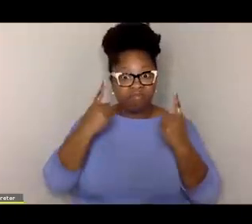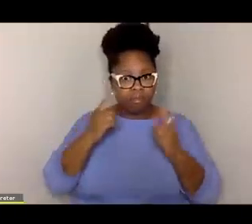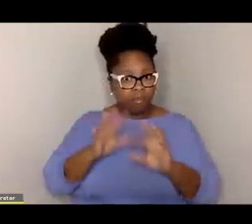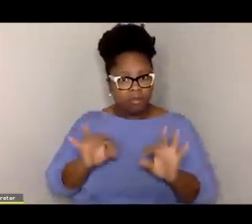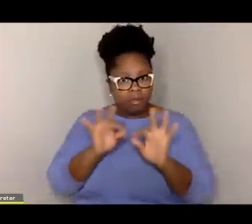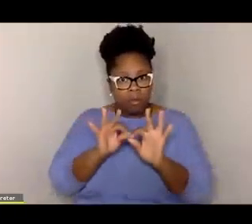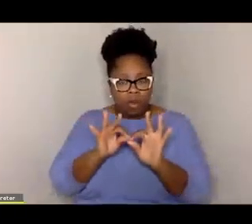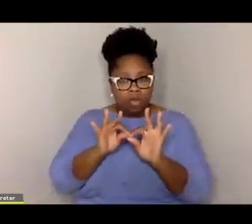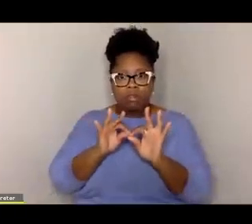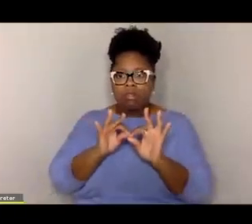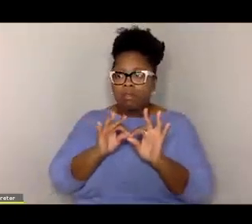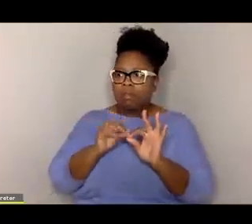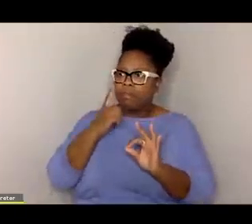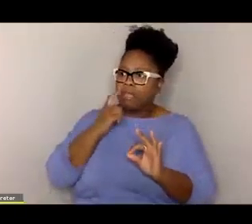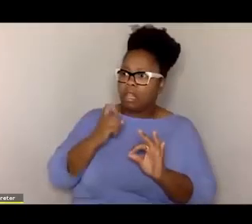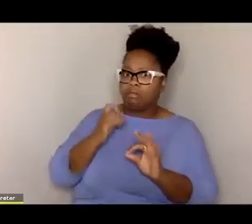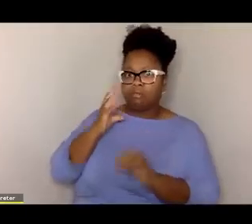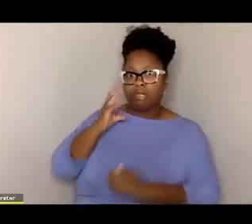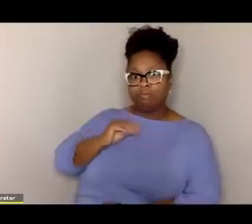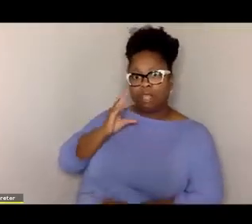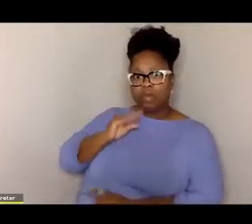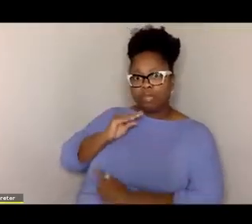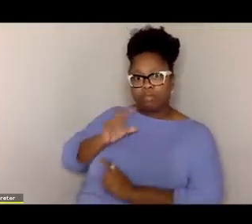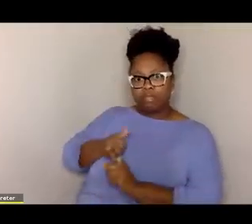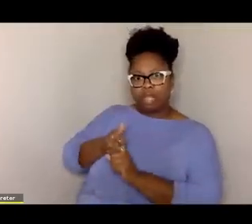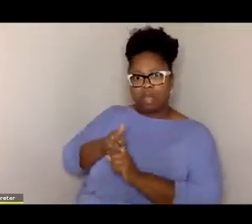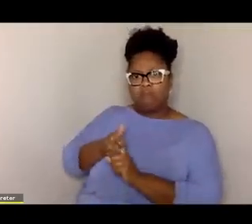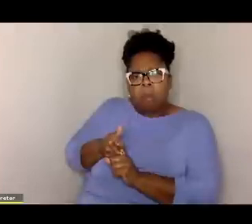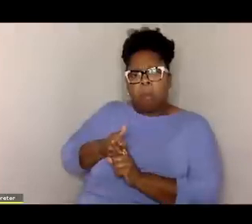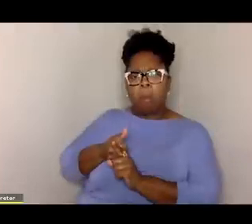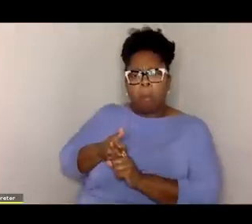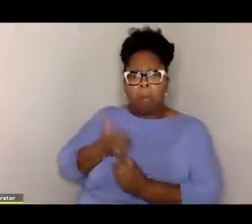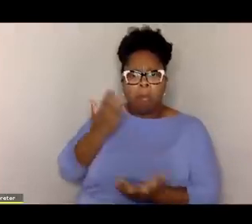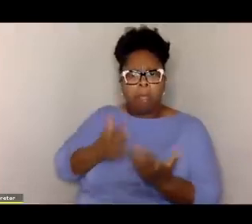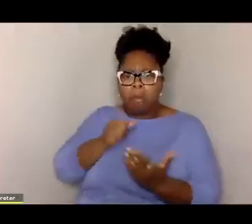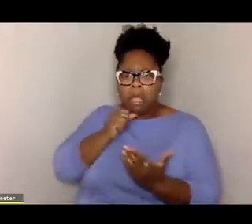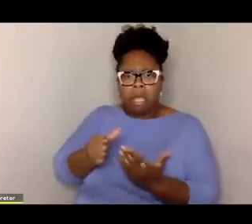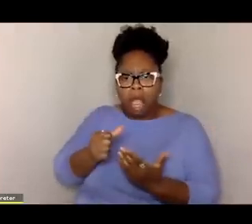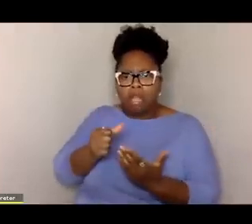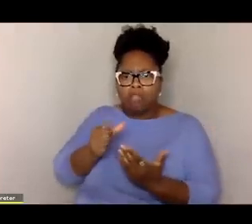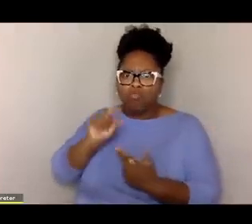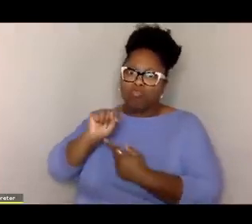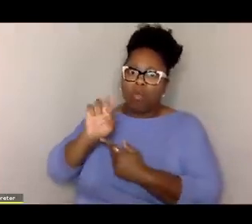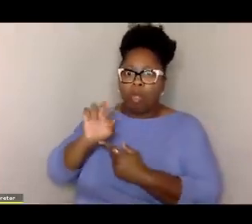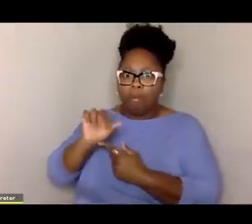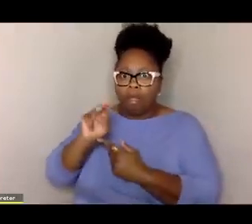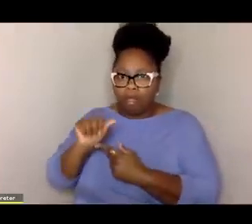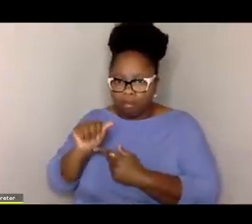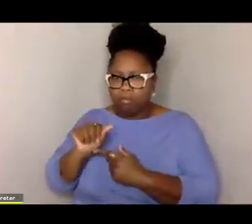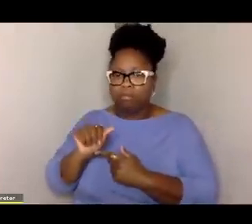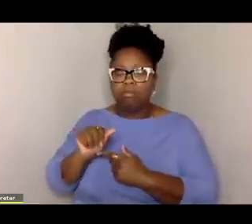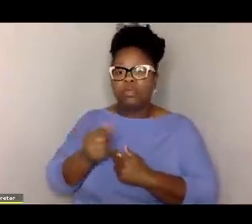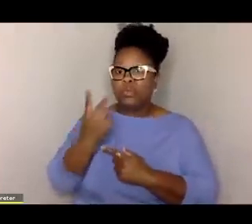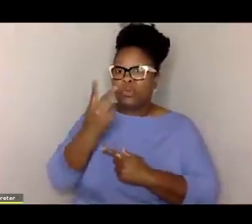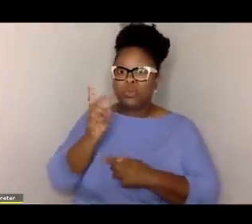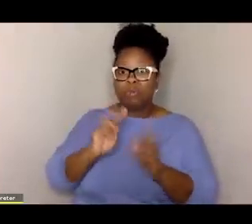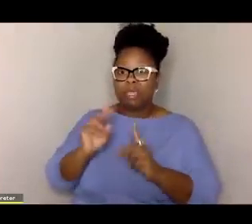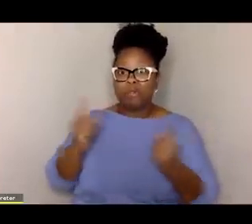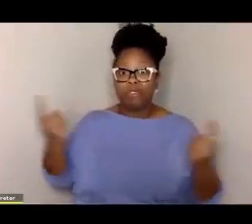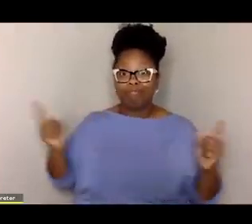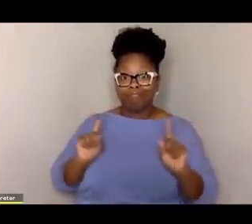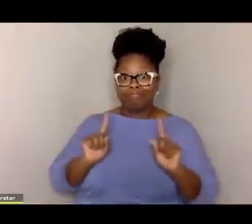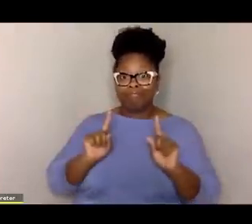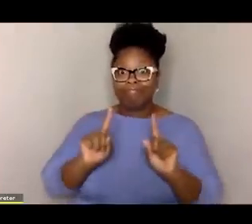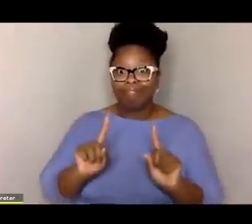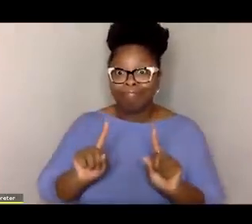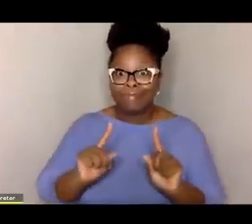and this is an important thing because the experience itself is not necessarily the trauma. Two people can